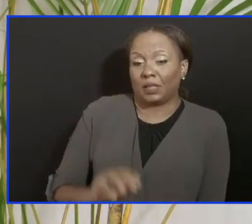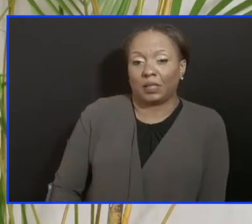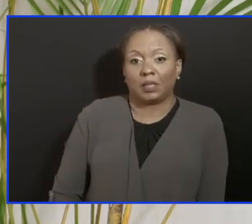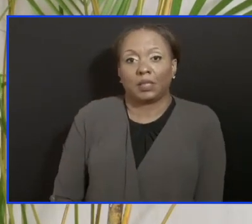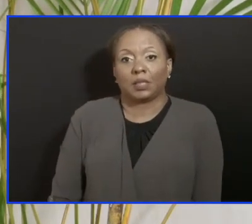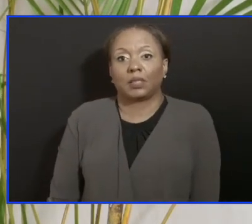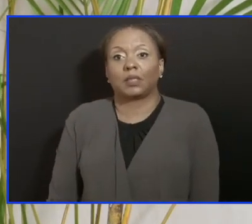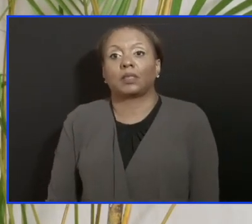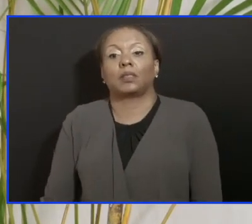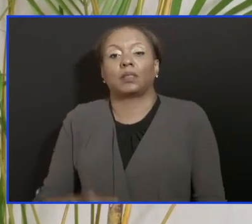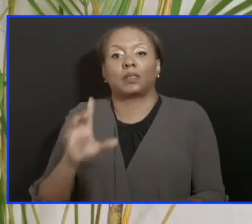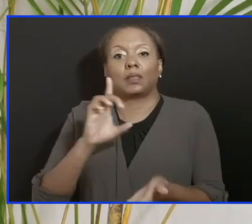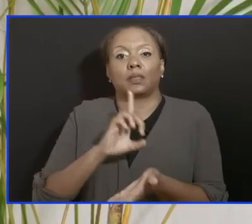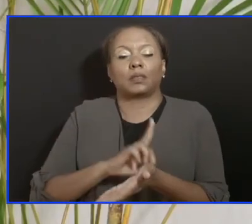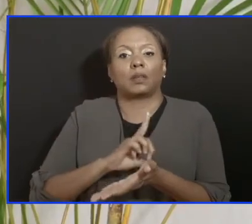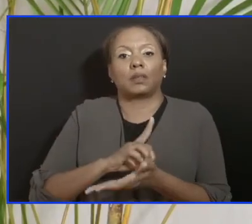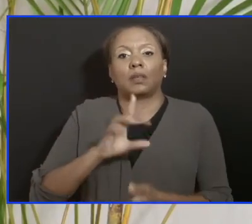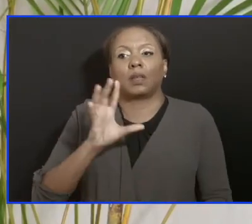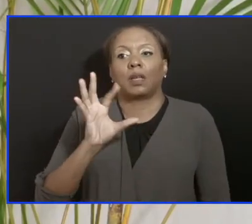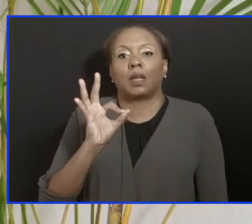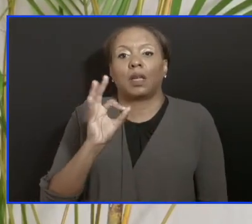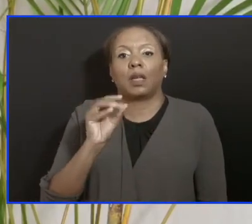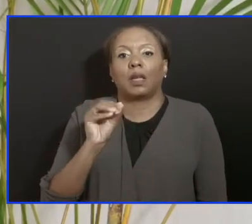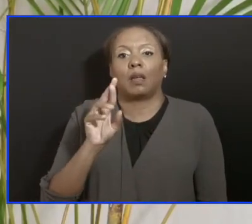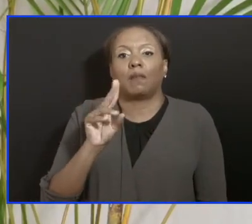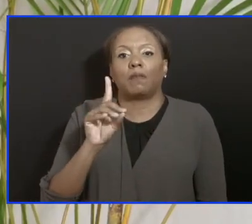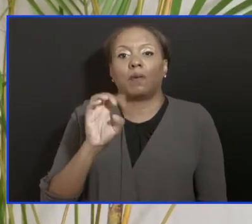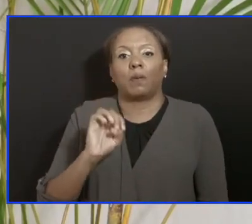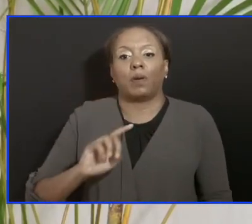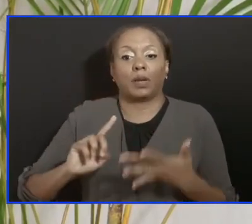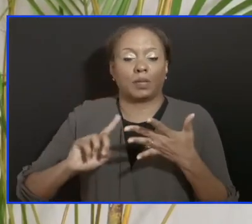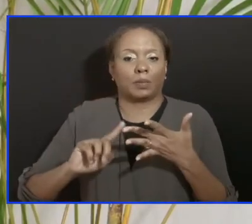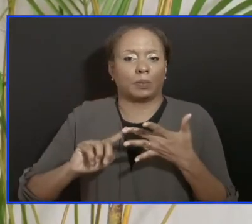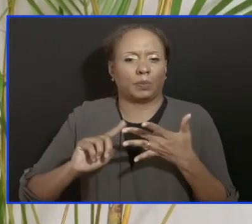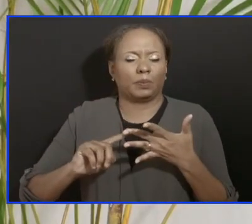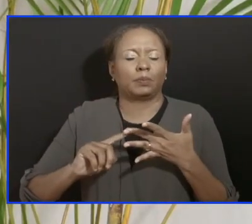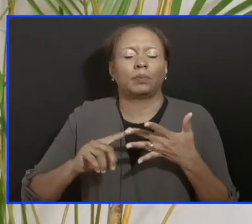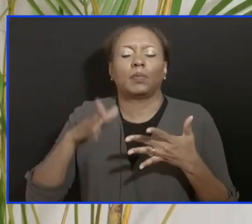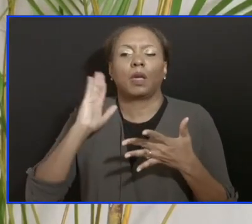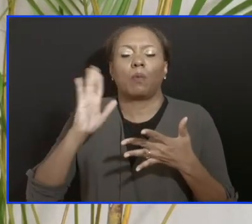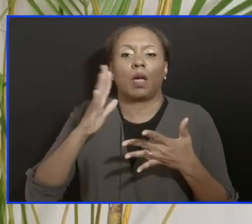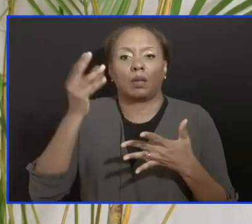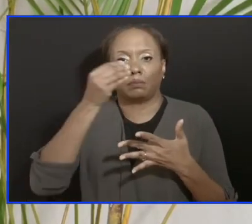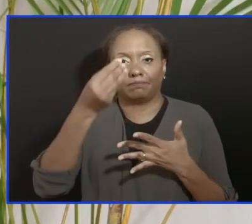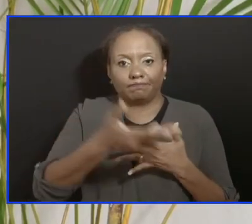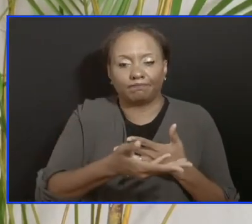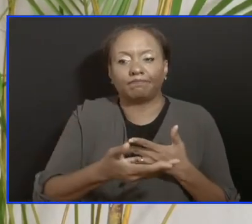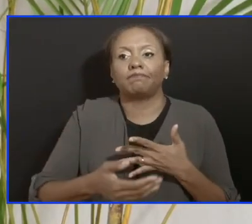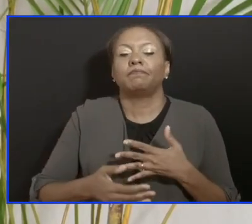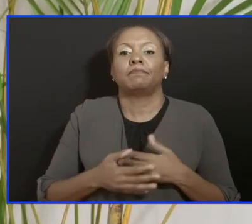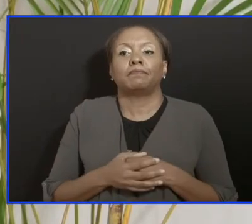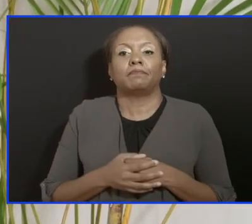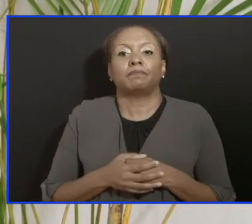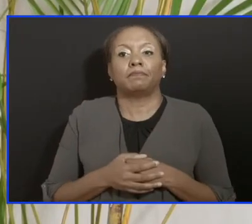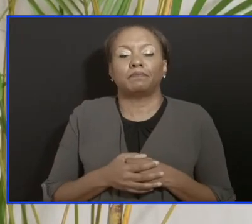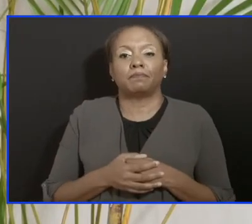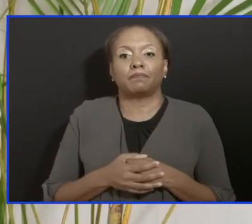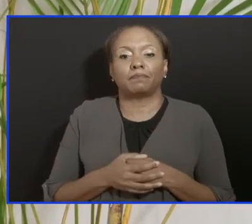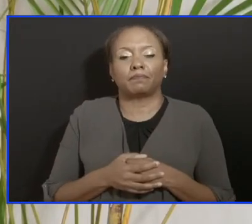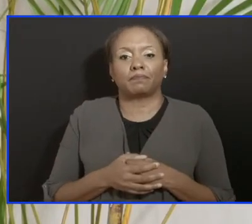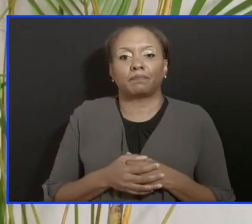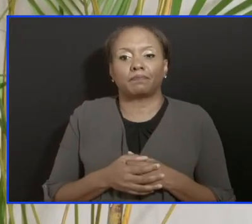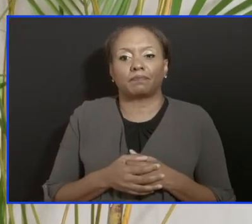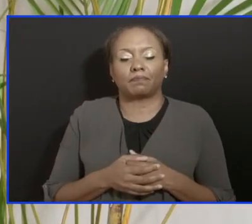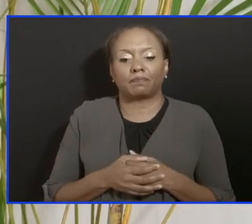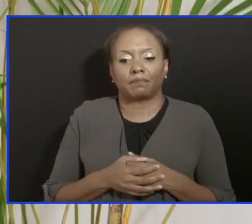Dr. Ford is going to go into the details in relation to the psychiatric hospital, but I just want to say that this is